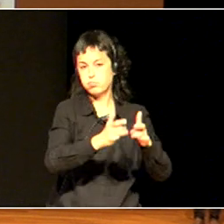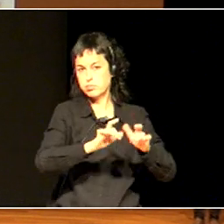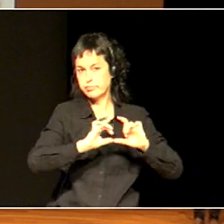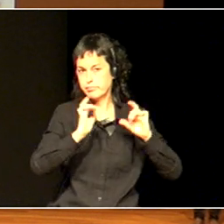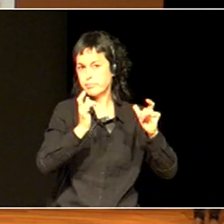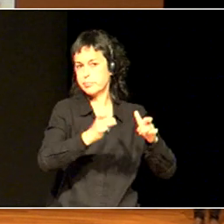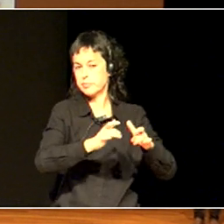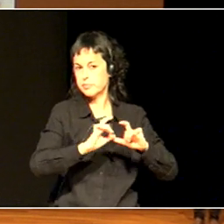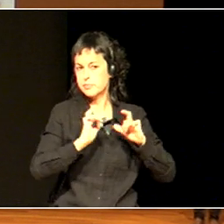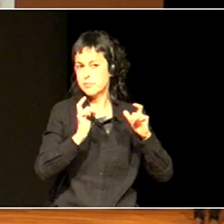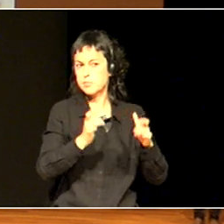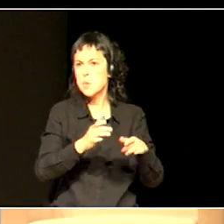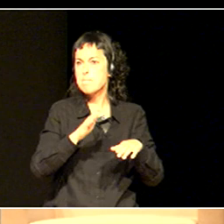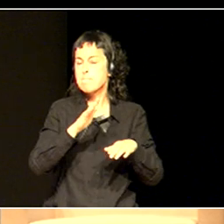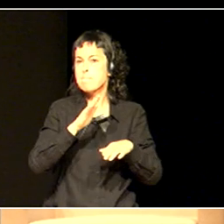on together